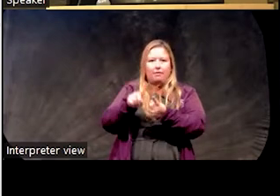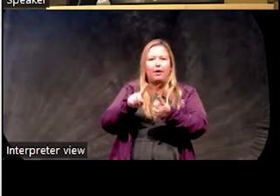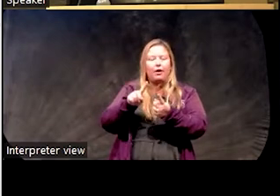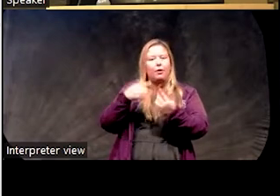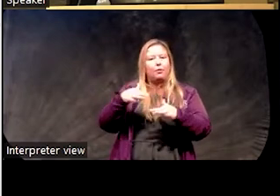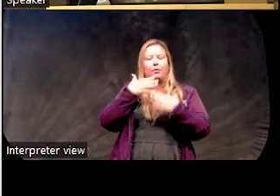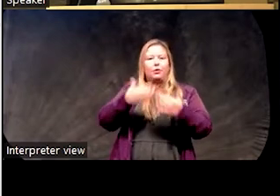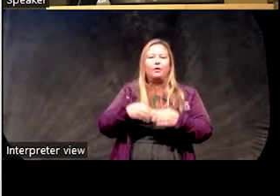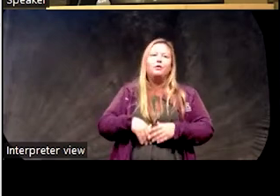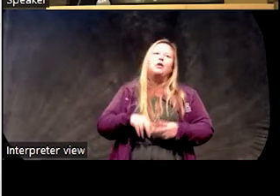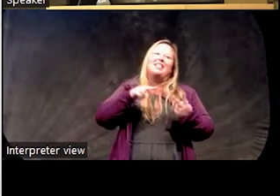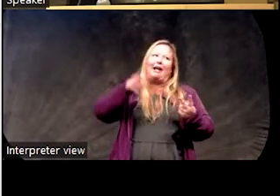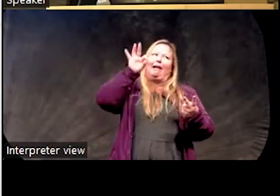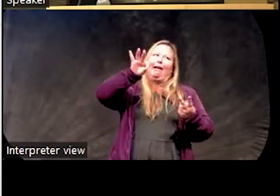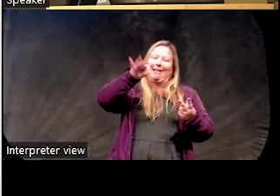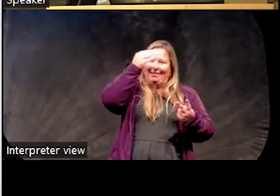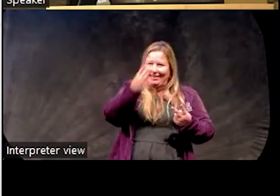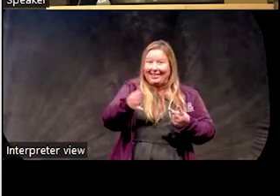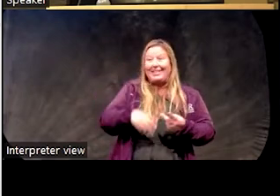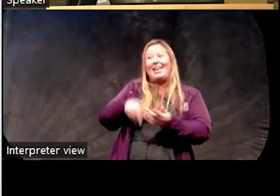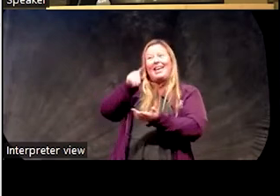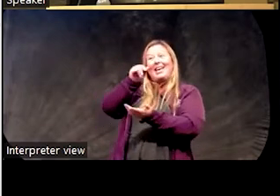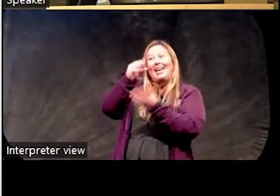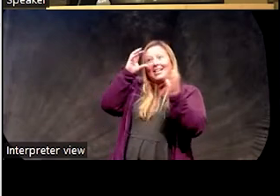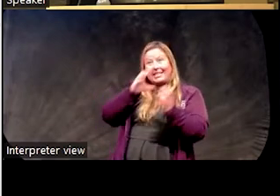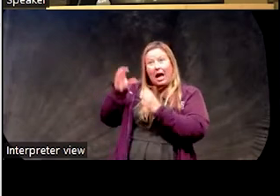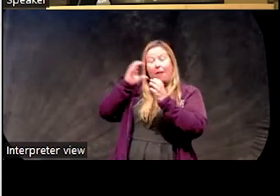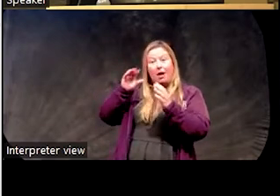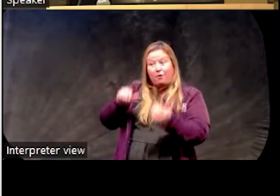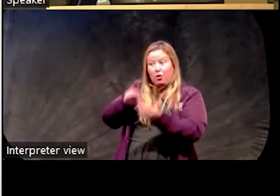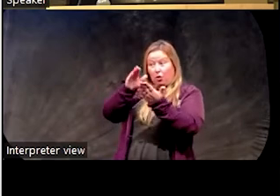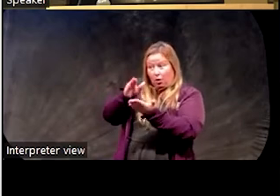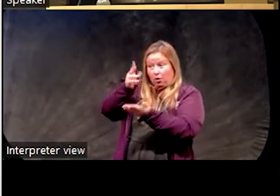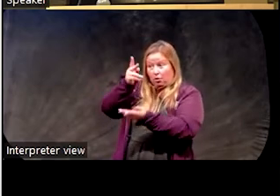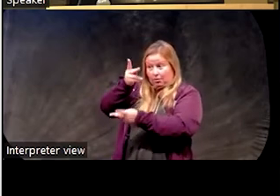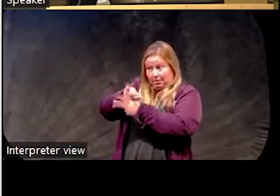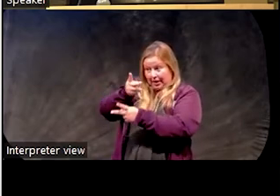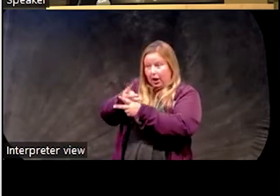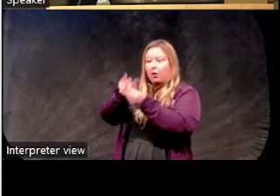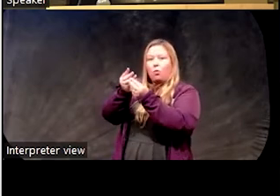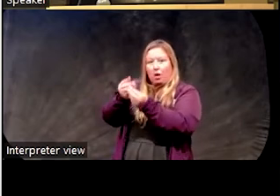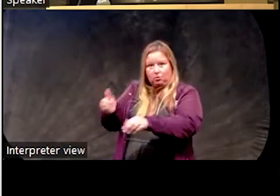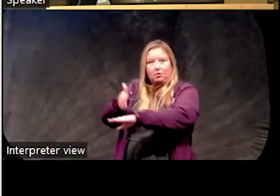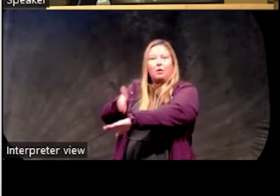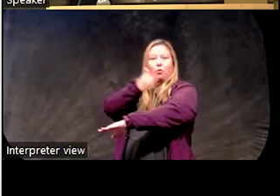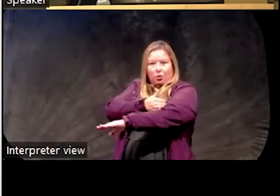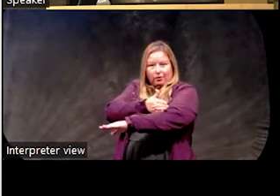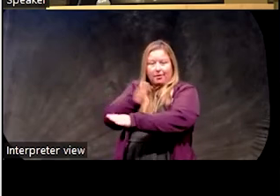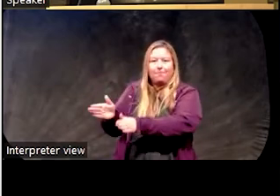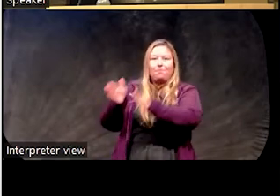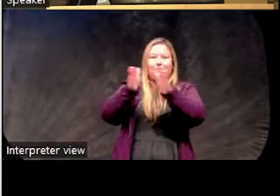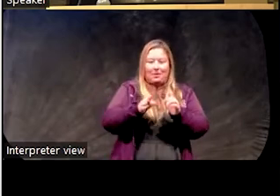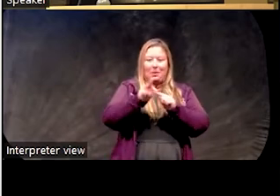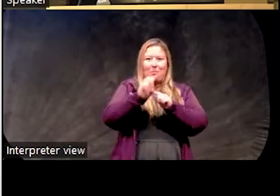drum I'm beating. If you do treat the insomnia, you tend to improve insomnia with CBT for insomnia. You tend to